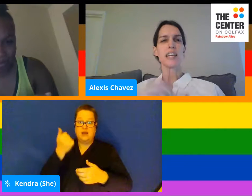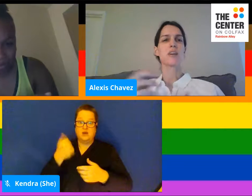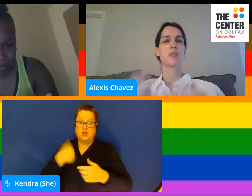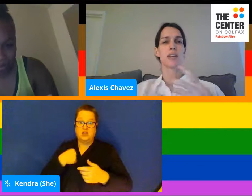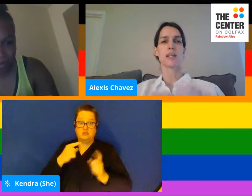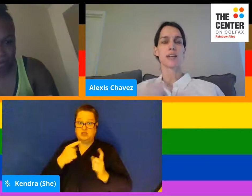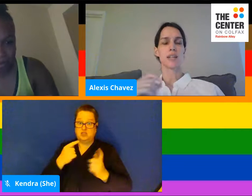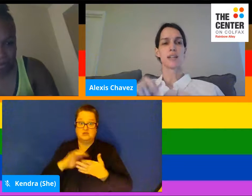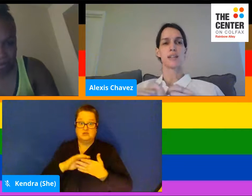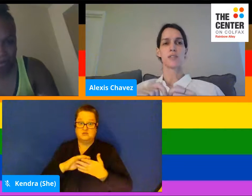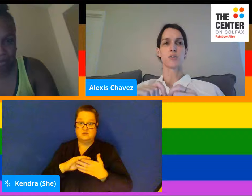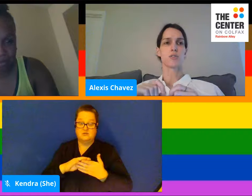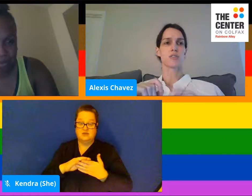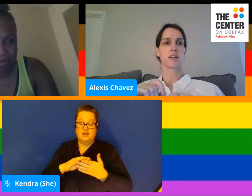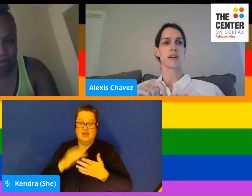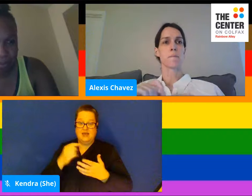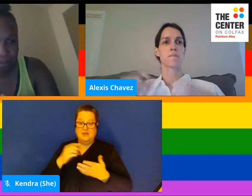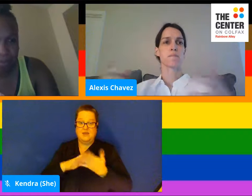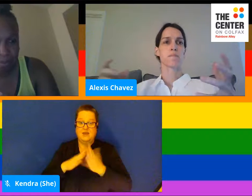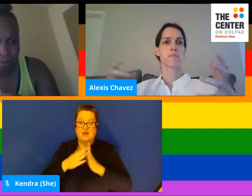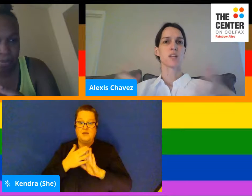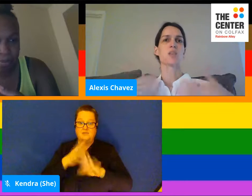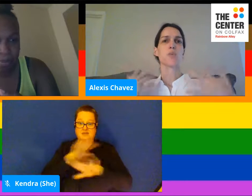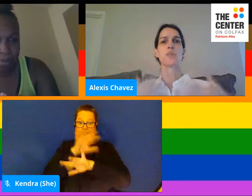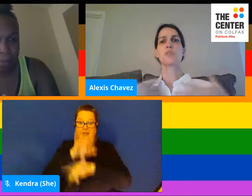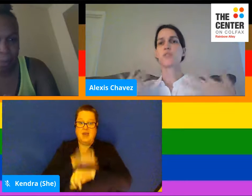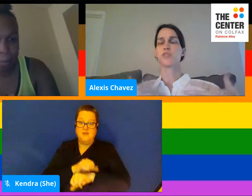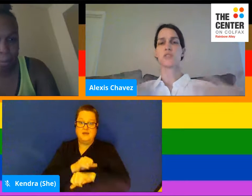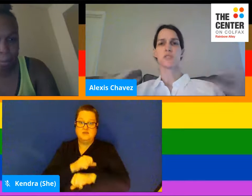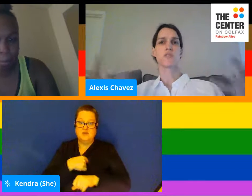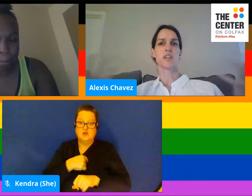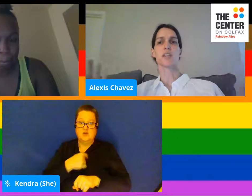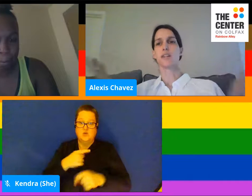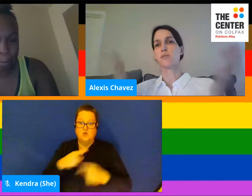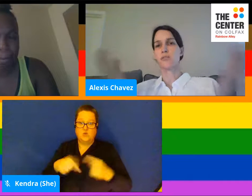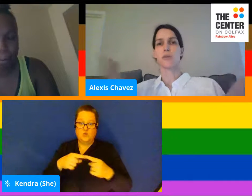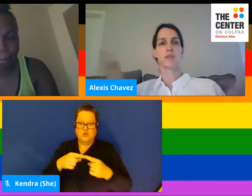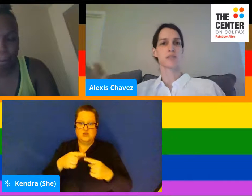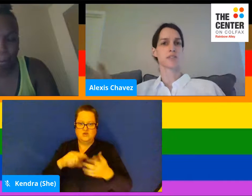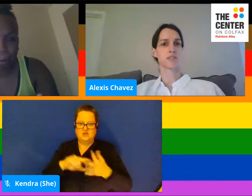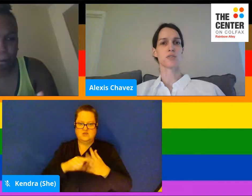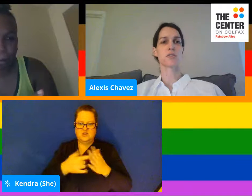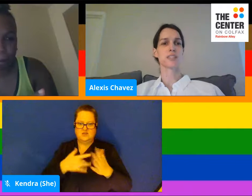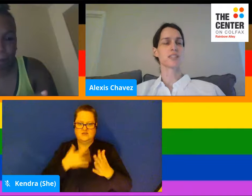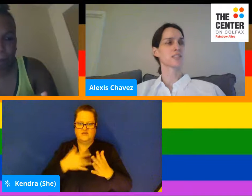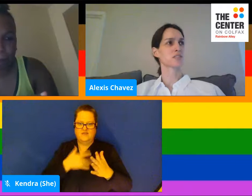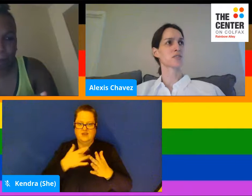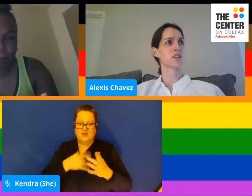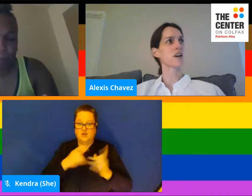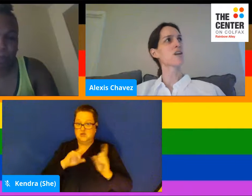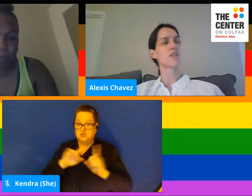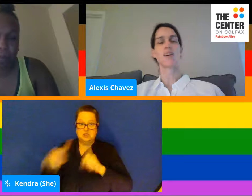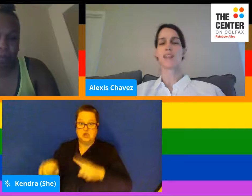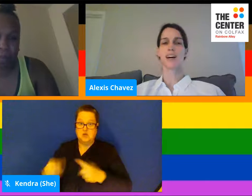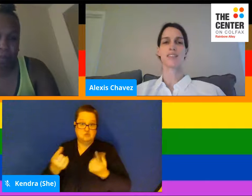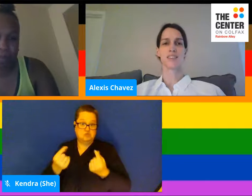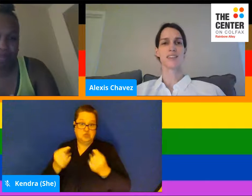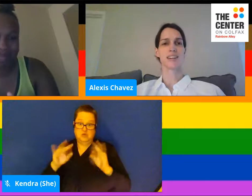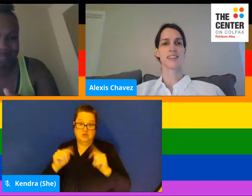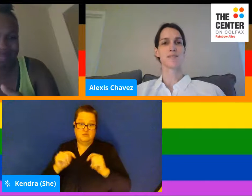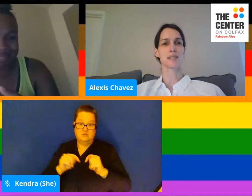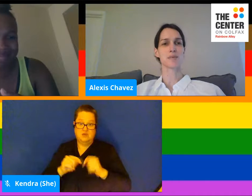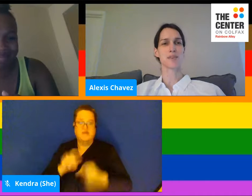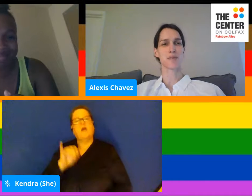ingrain it in. And so you just say, when you just start to feel it, you just go and start to do these things and you say, oh, oh yeah.